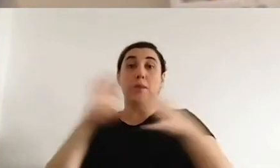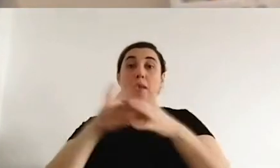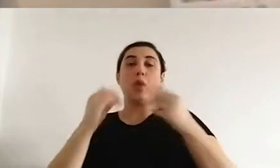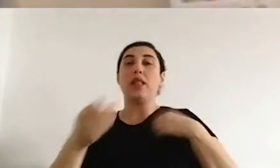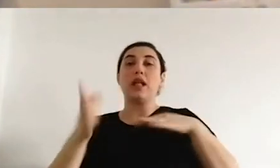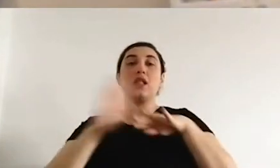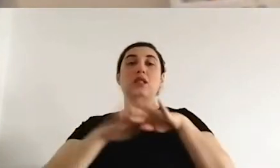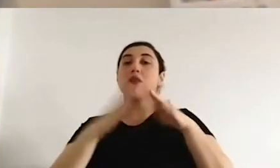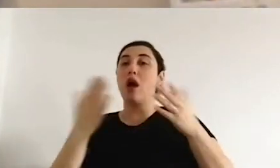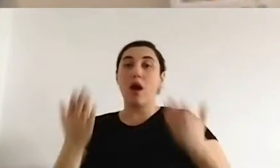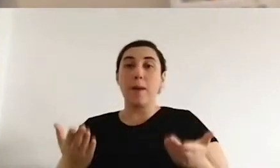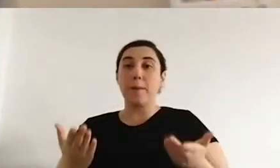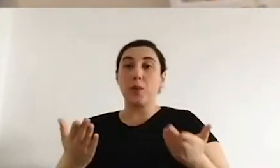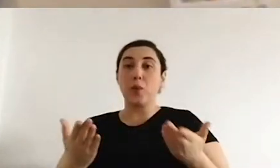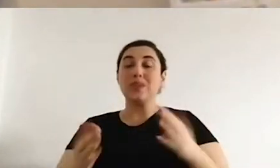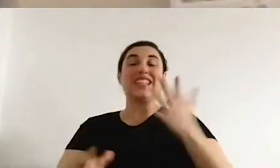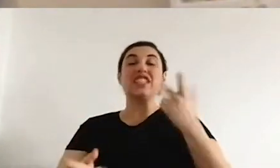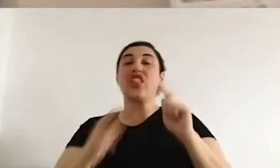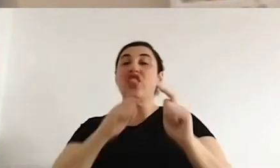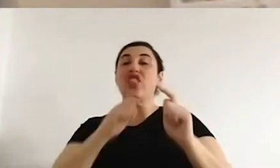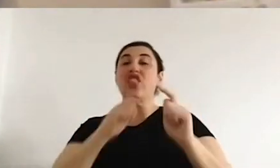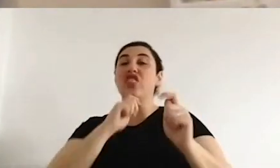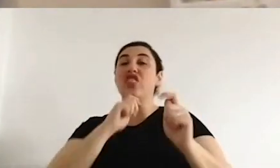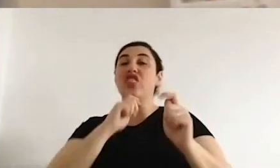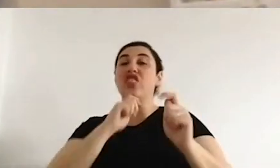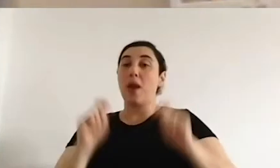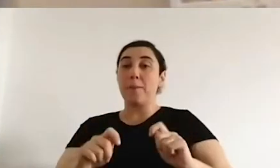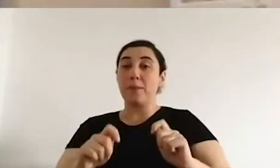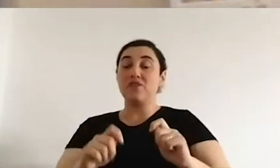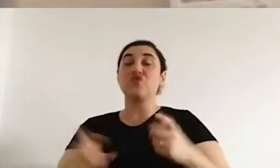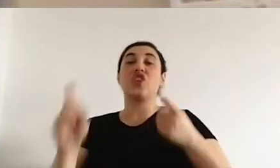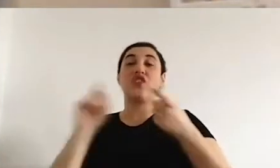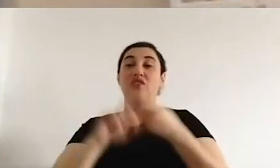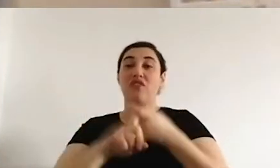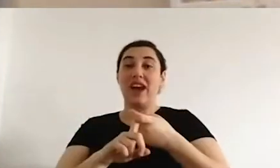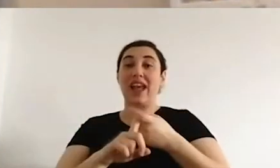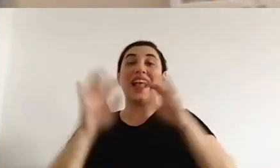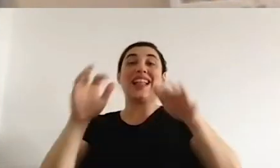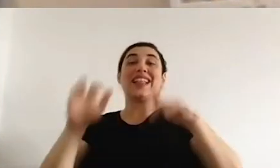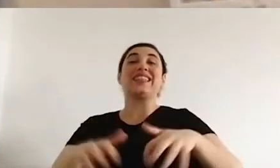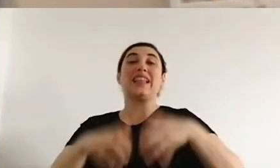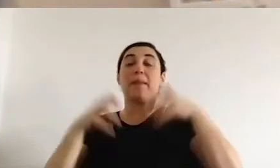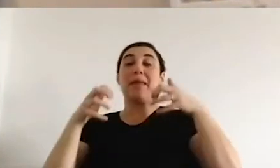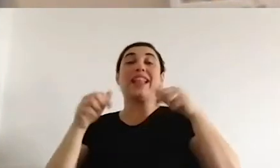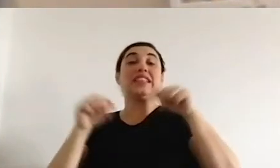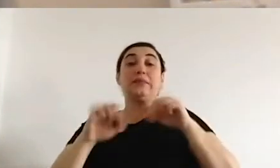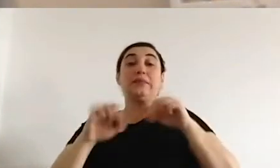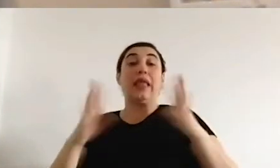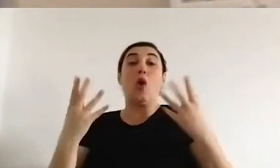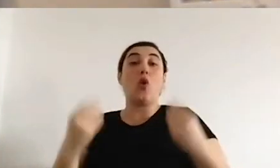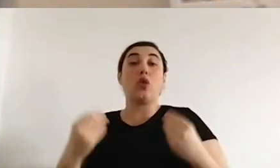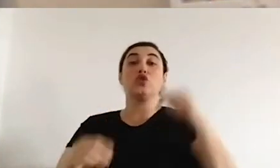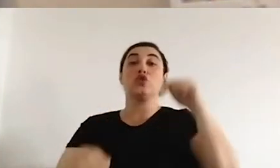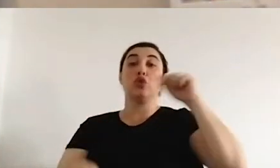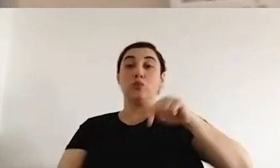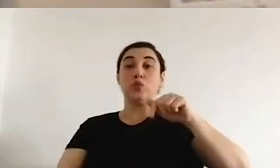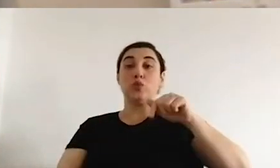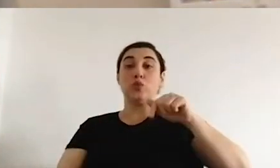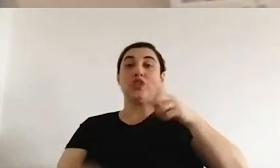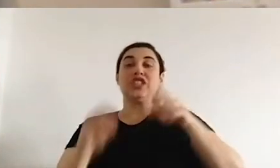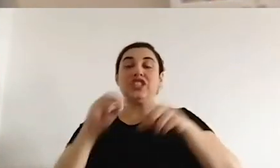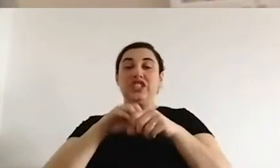But first of all, I would like to also touch upon the debates as well as the researchers